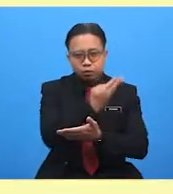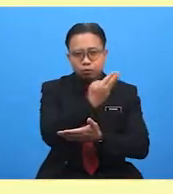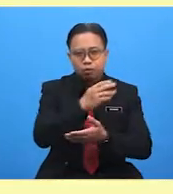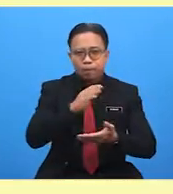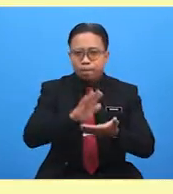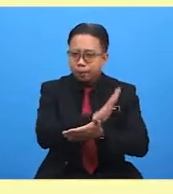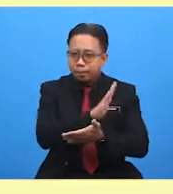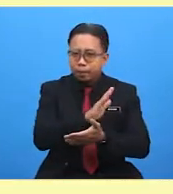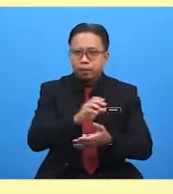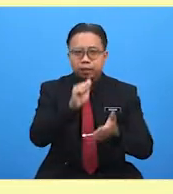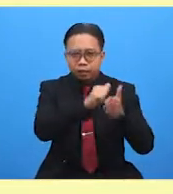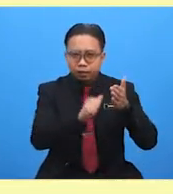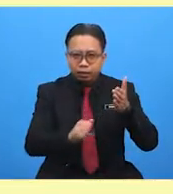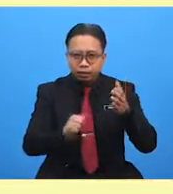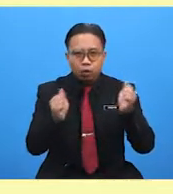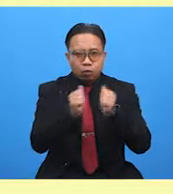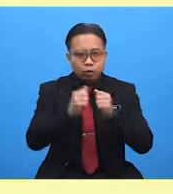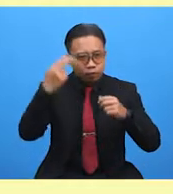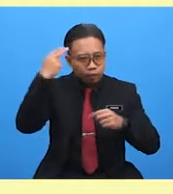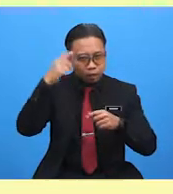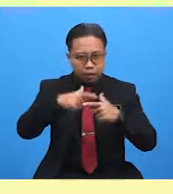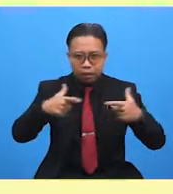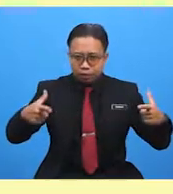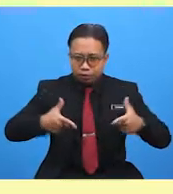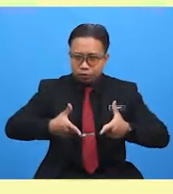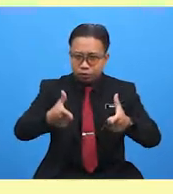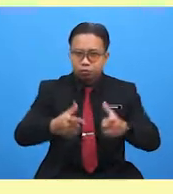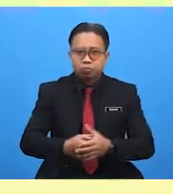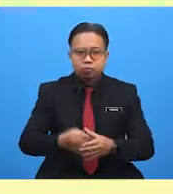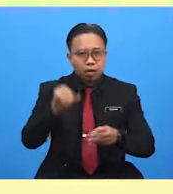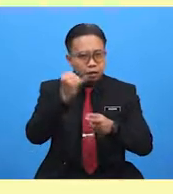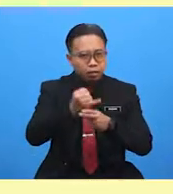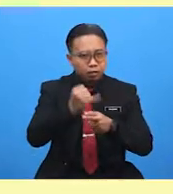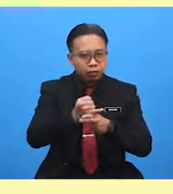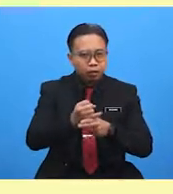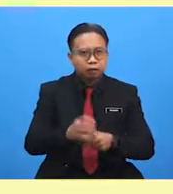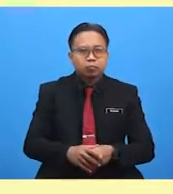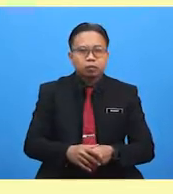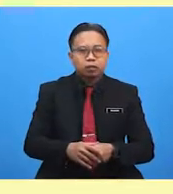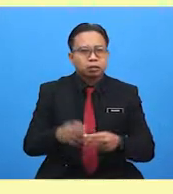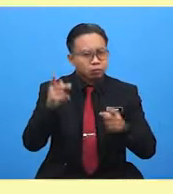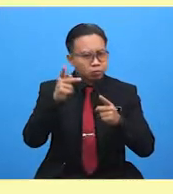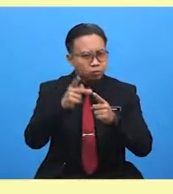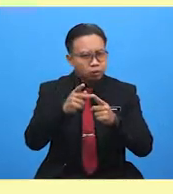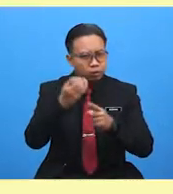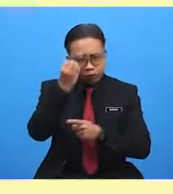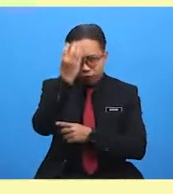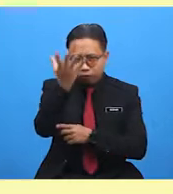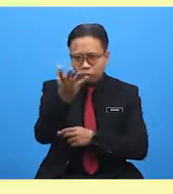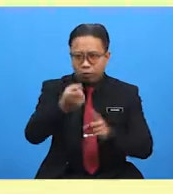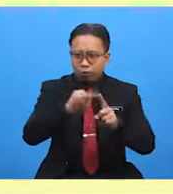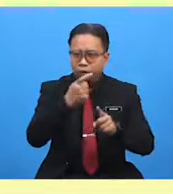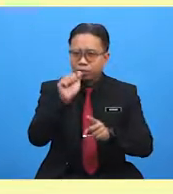headlines Identify GIST and specific information from a weather